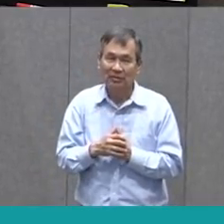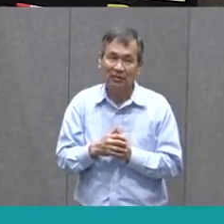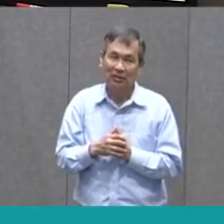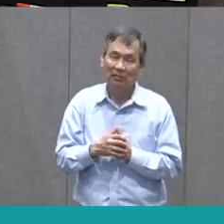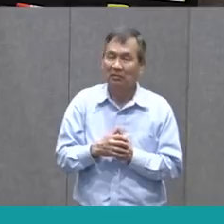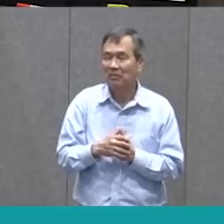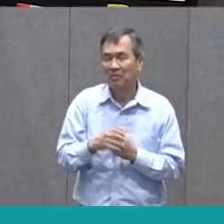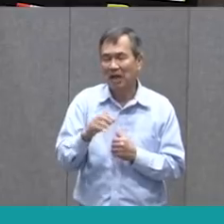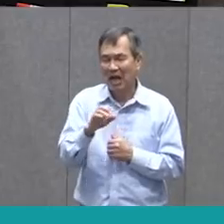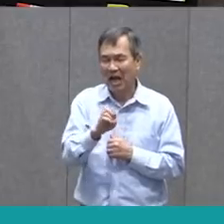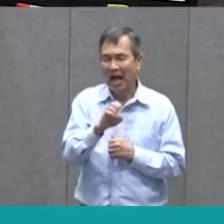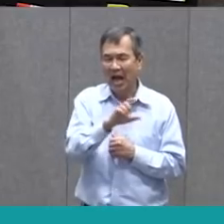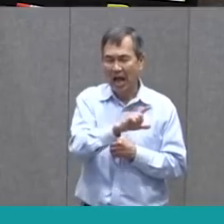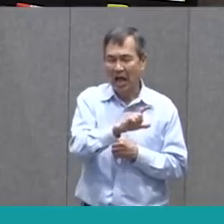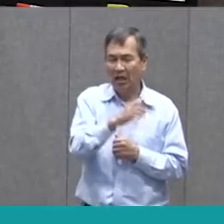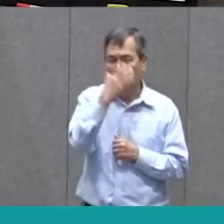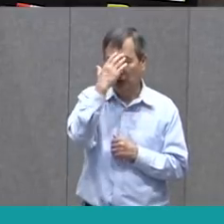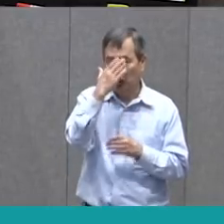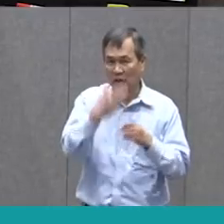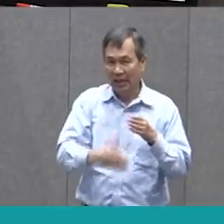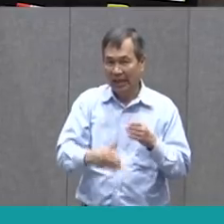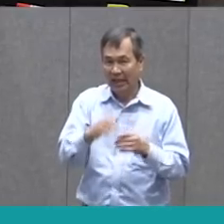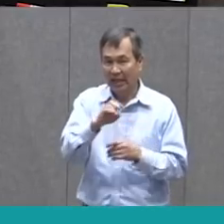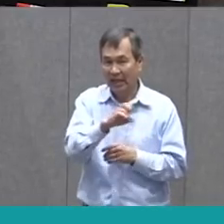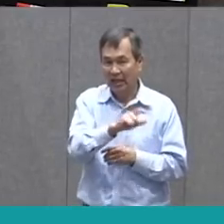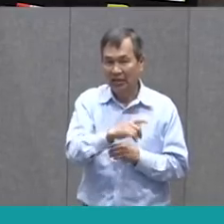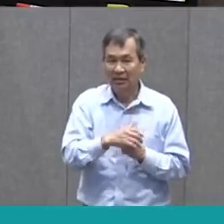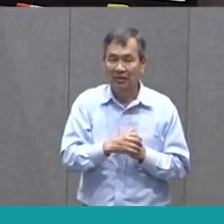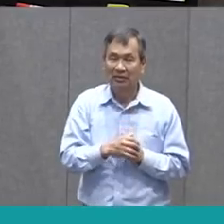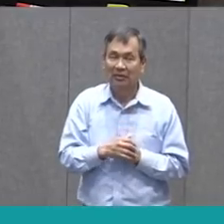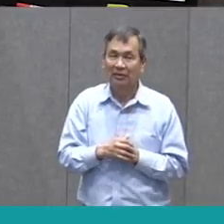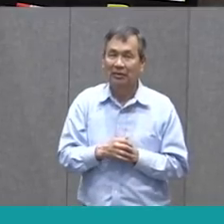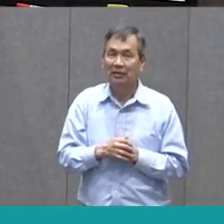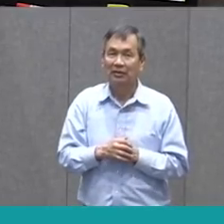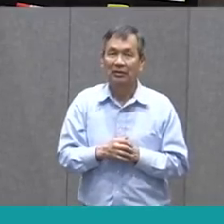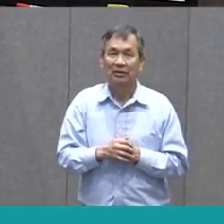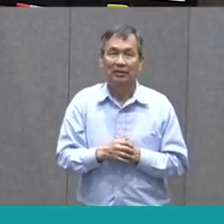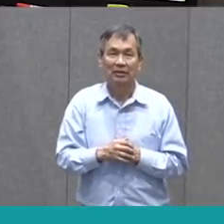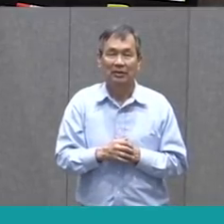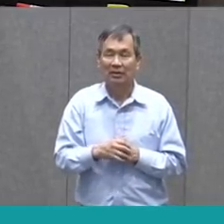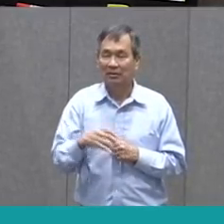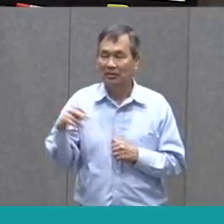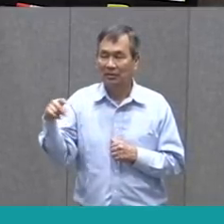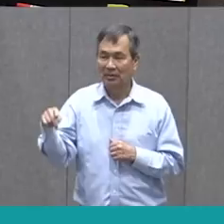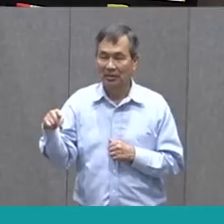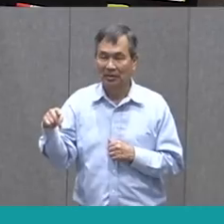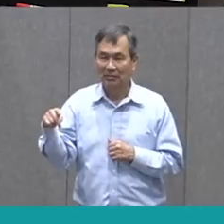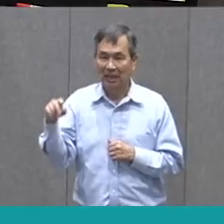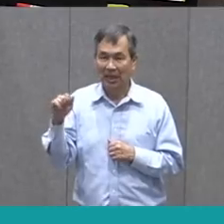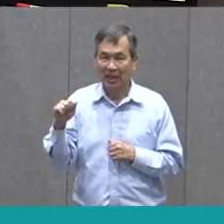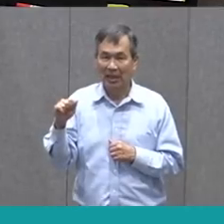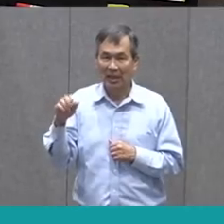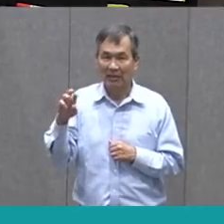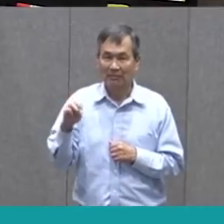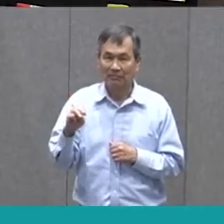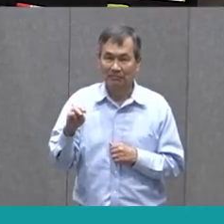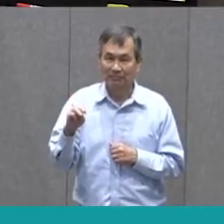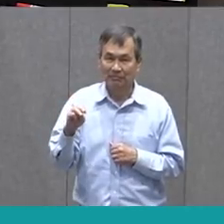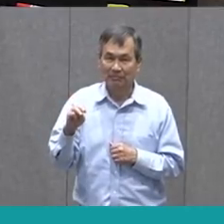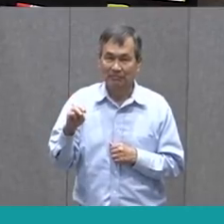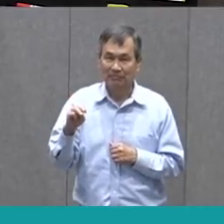I know that. I'm gonna underline that. And then I have P-U-M